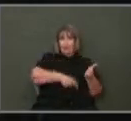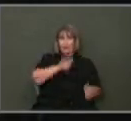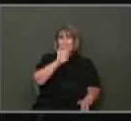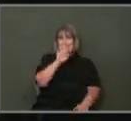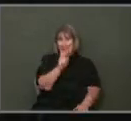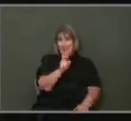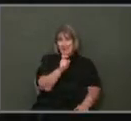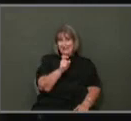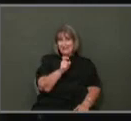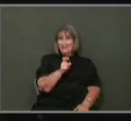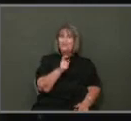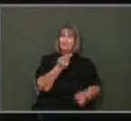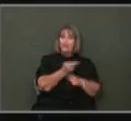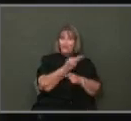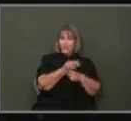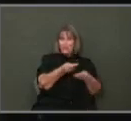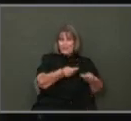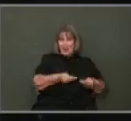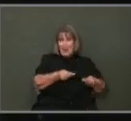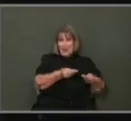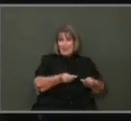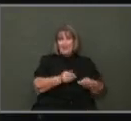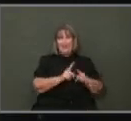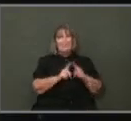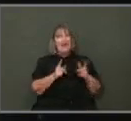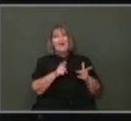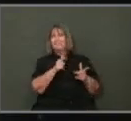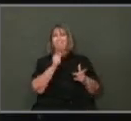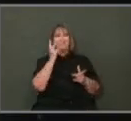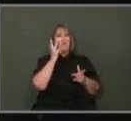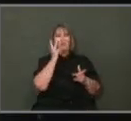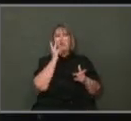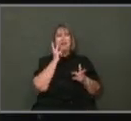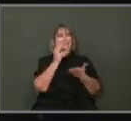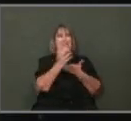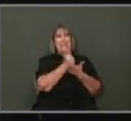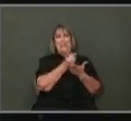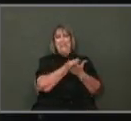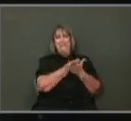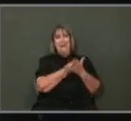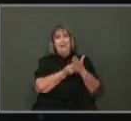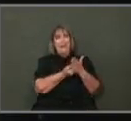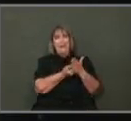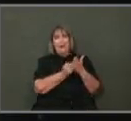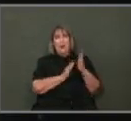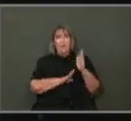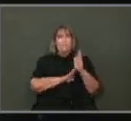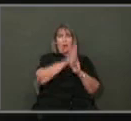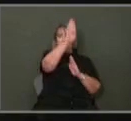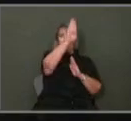this year's budget or next year's budget, any huge spike in revenue like we're seeing right now with CPS.